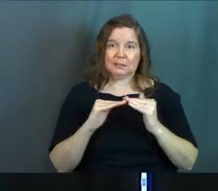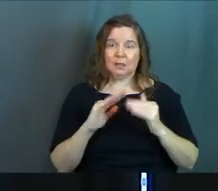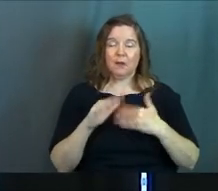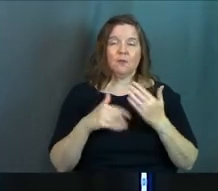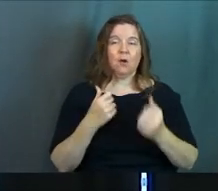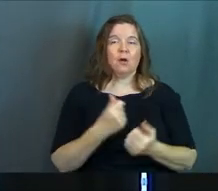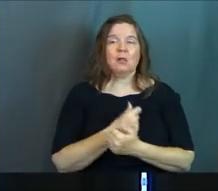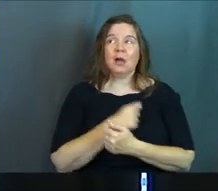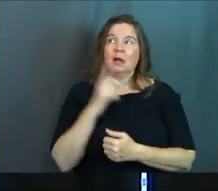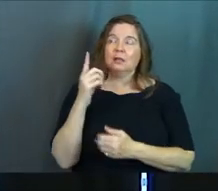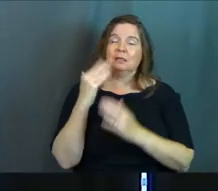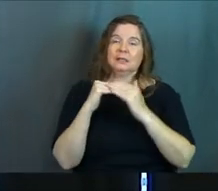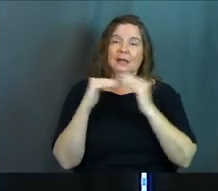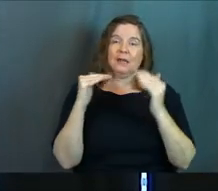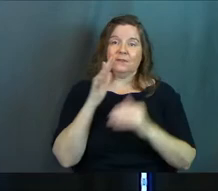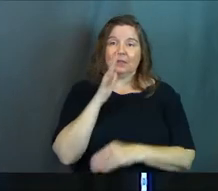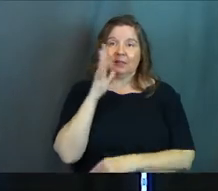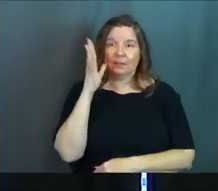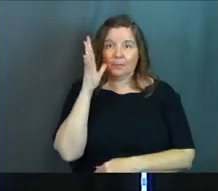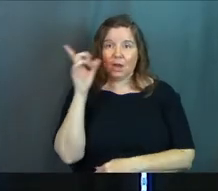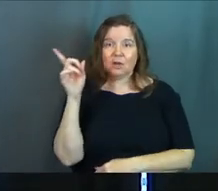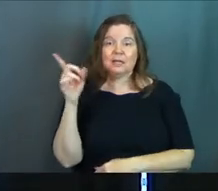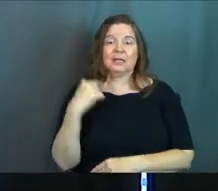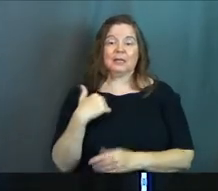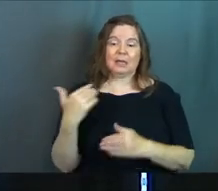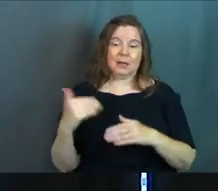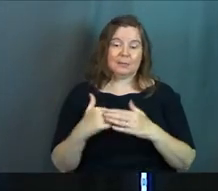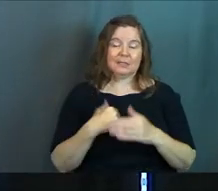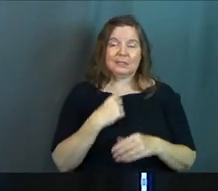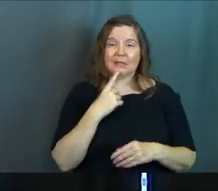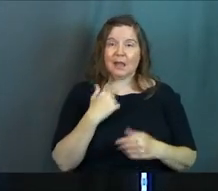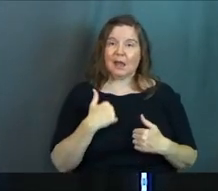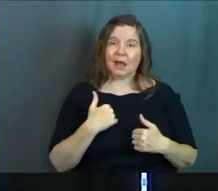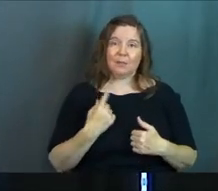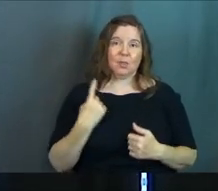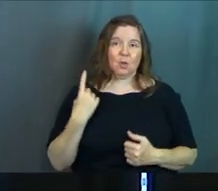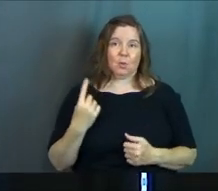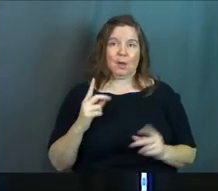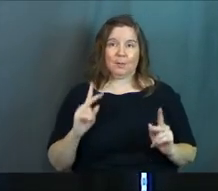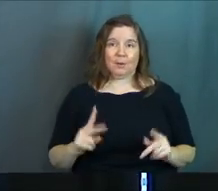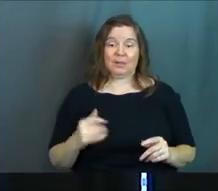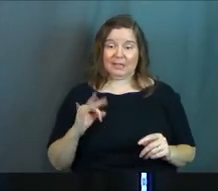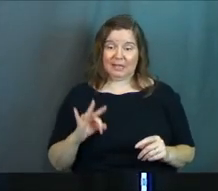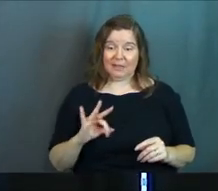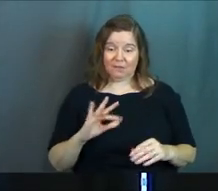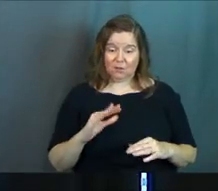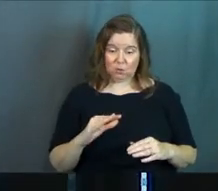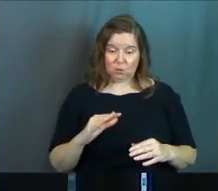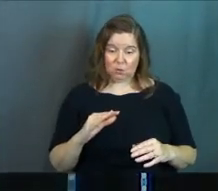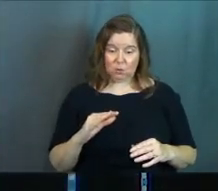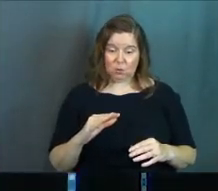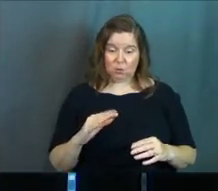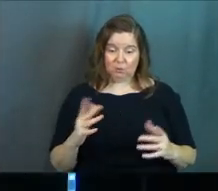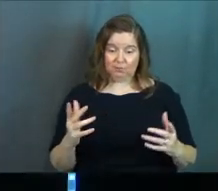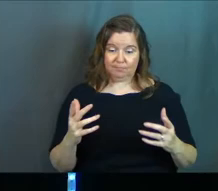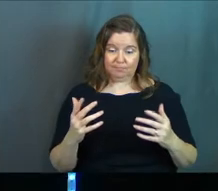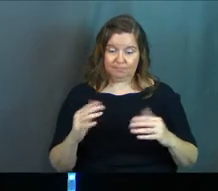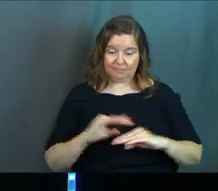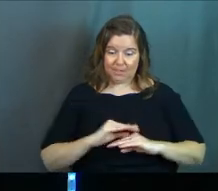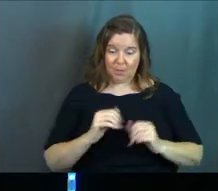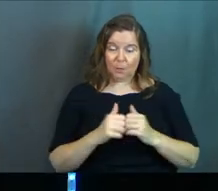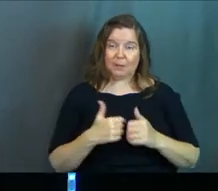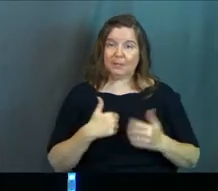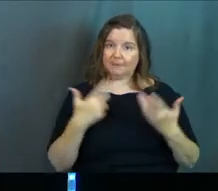love. He is our heavenly parent. He comes in and he says, I'm the one person that if you settle it with me, it's